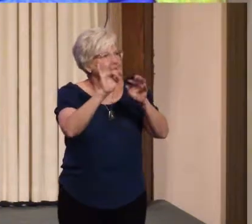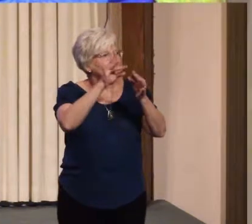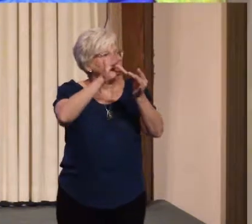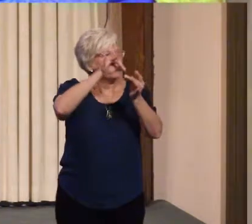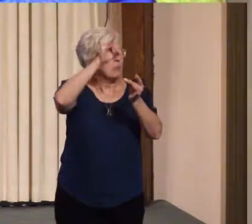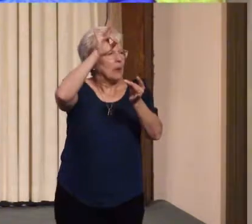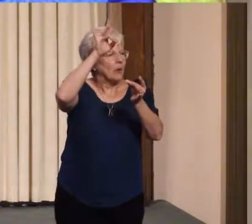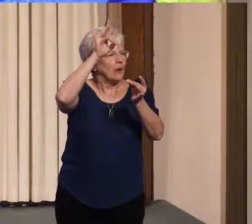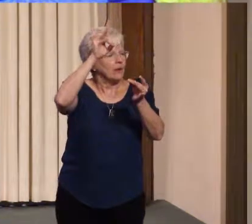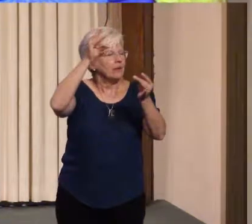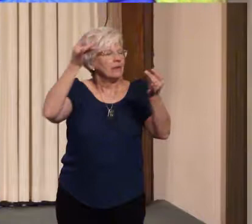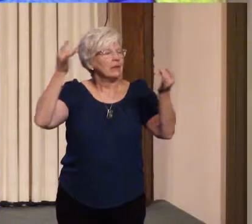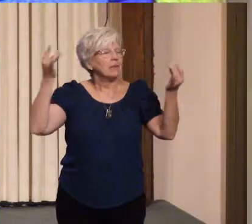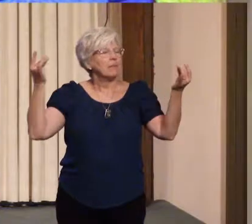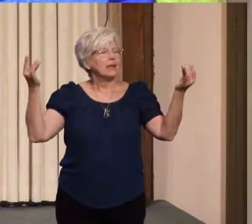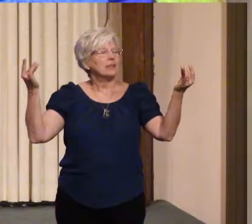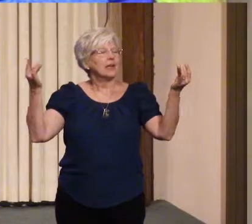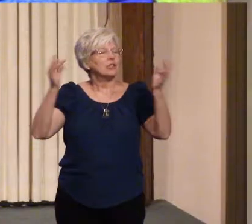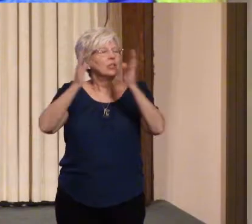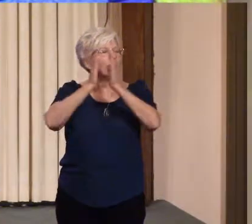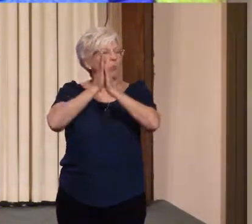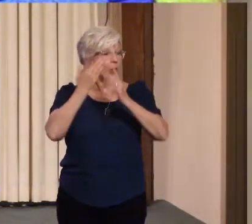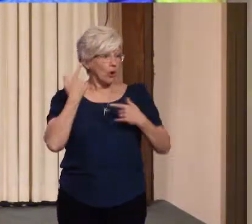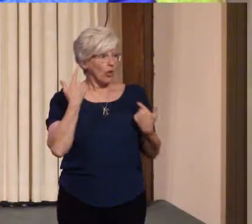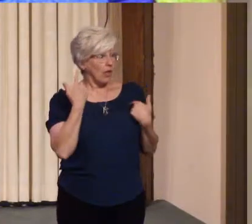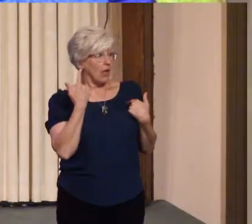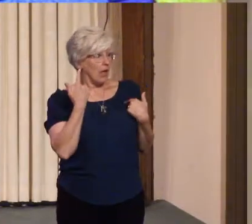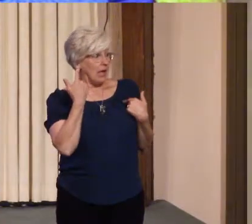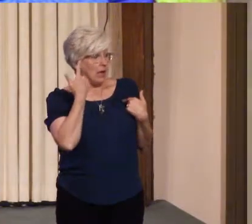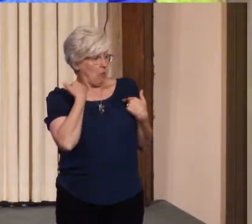we have a better chance of